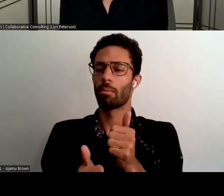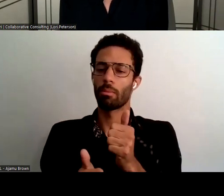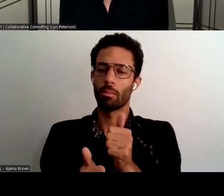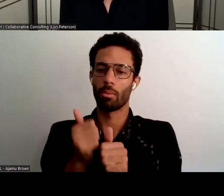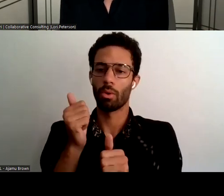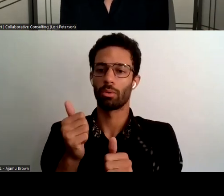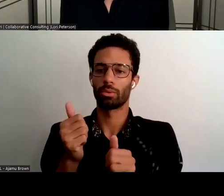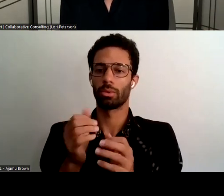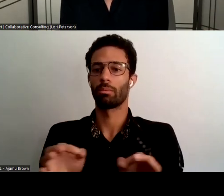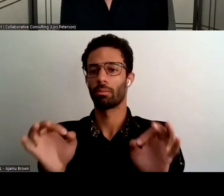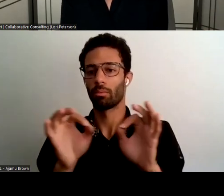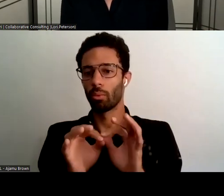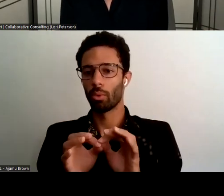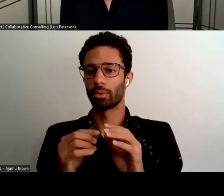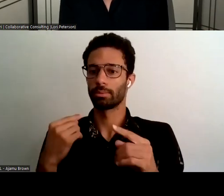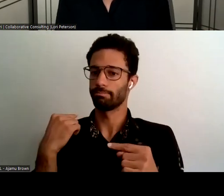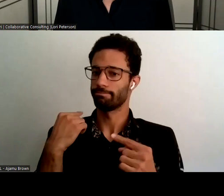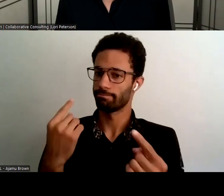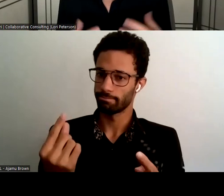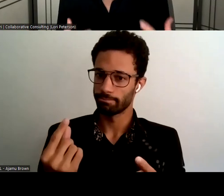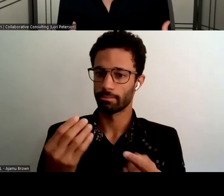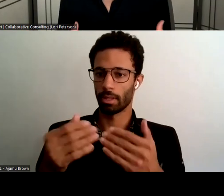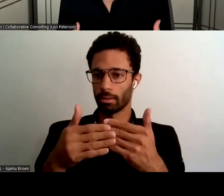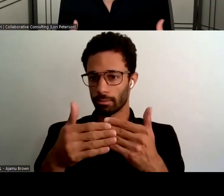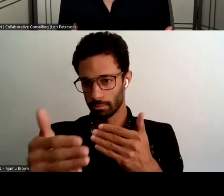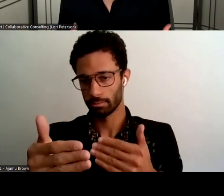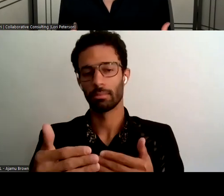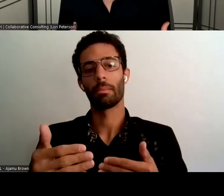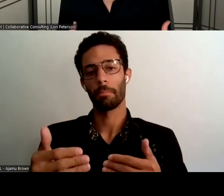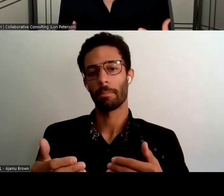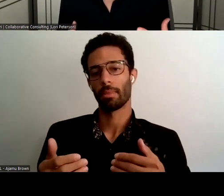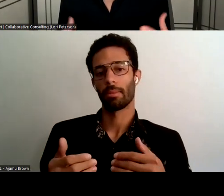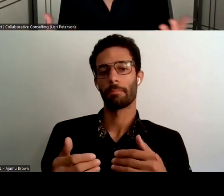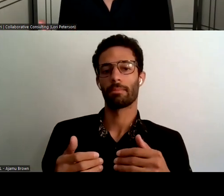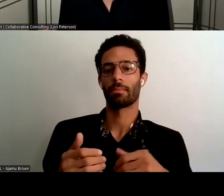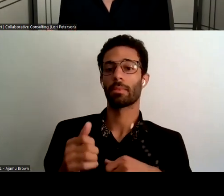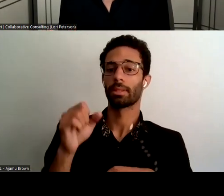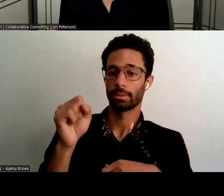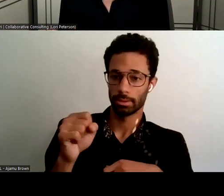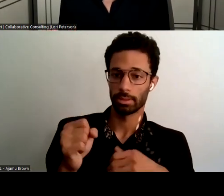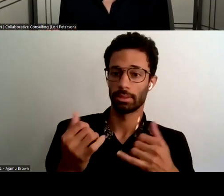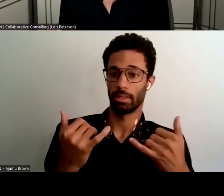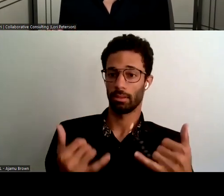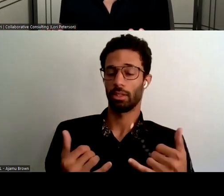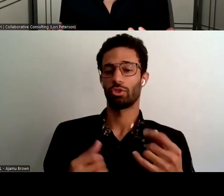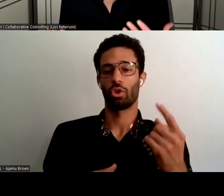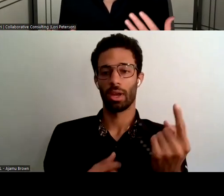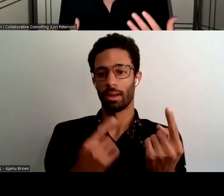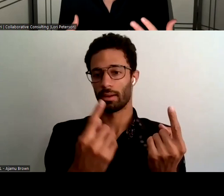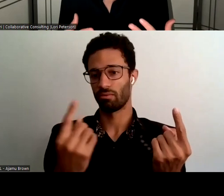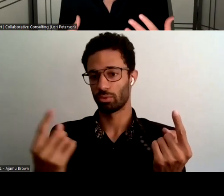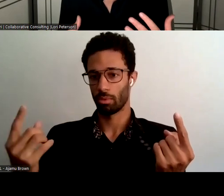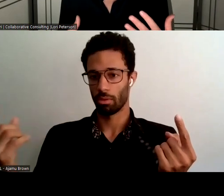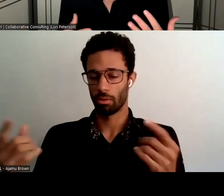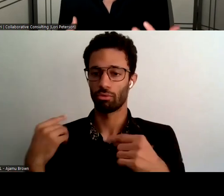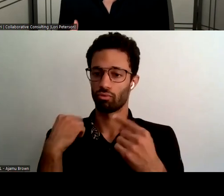um and although these trends are reported as solo trends um when